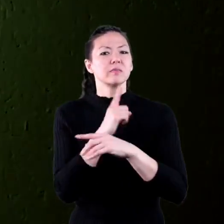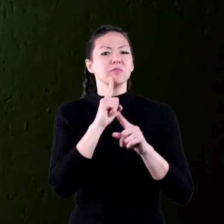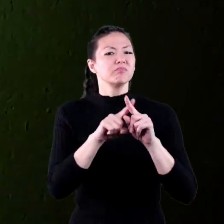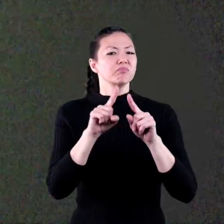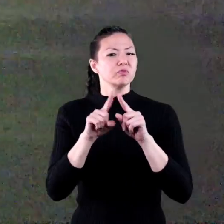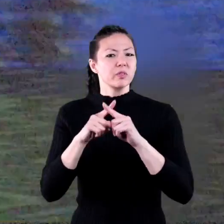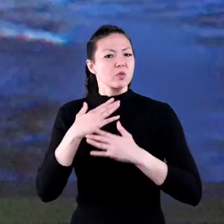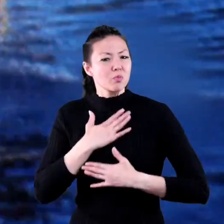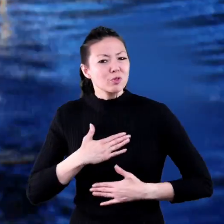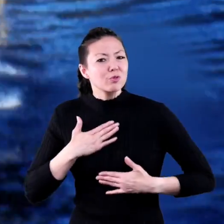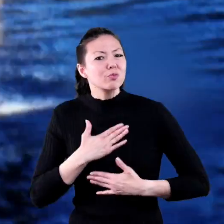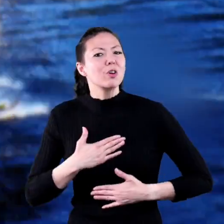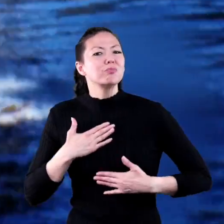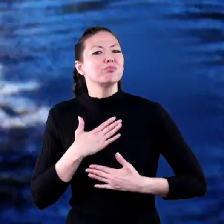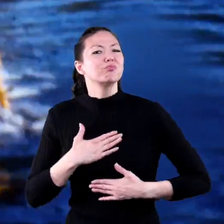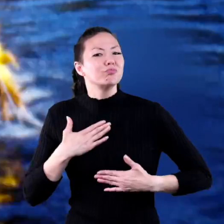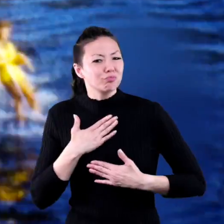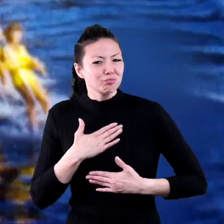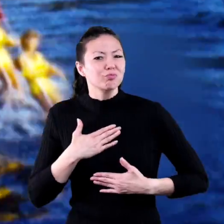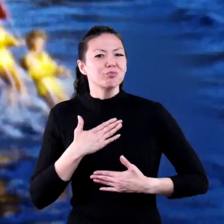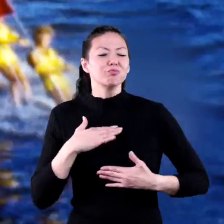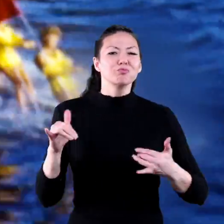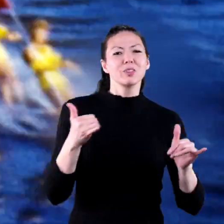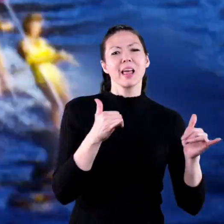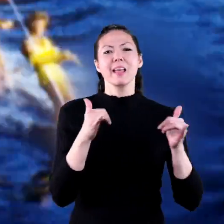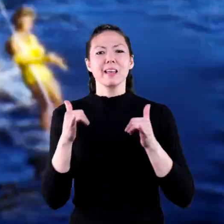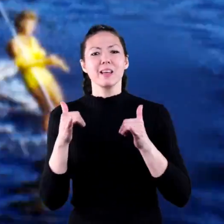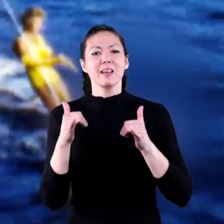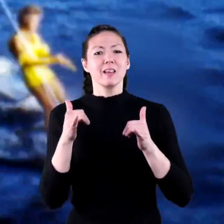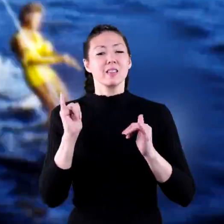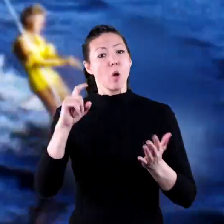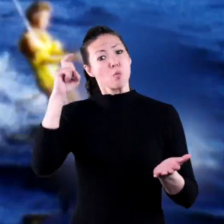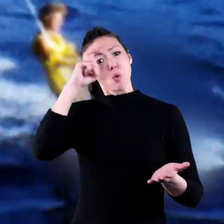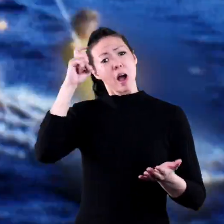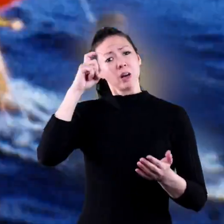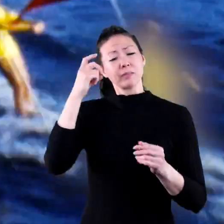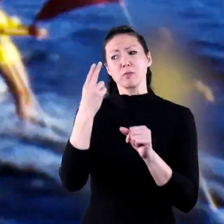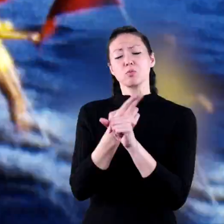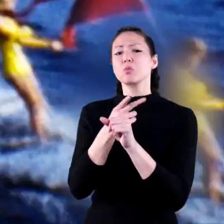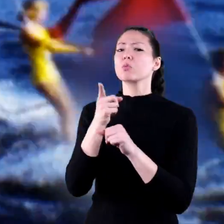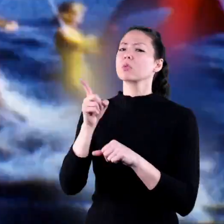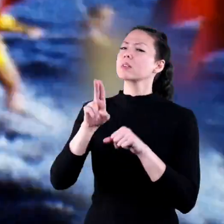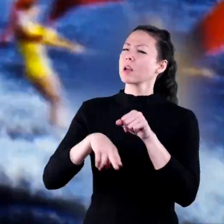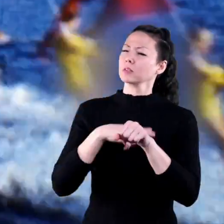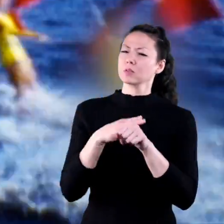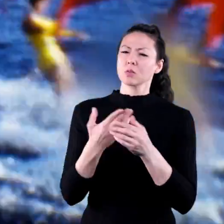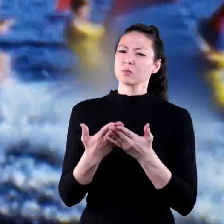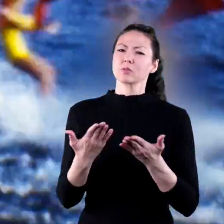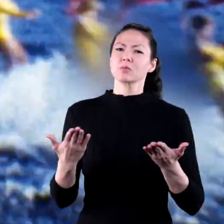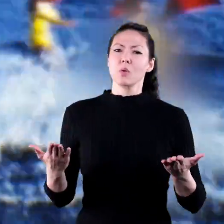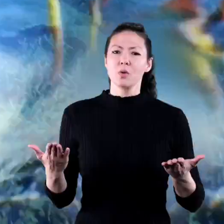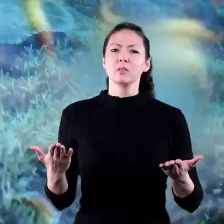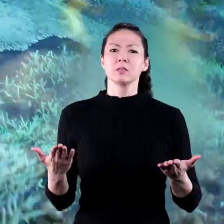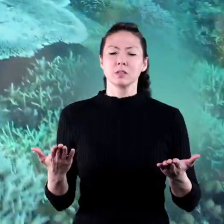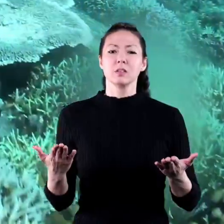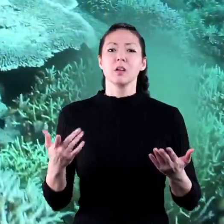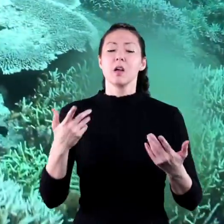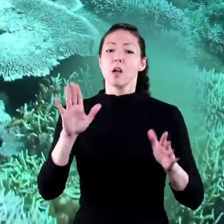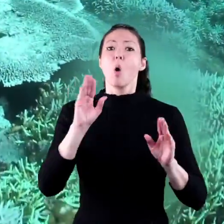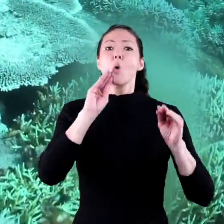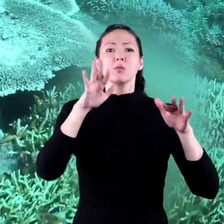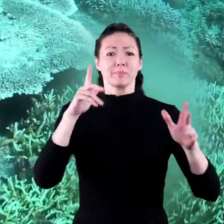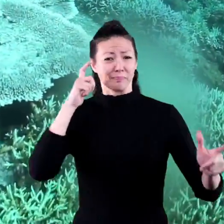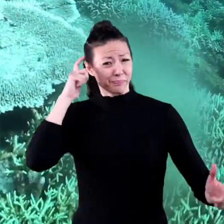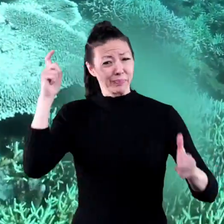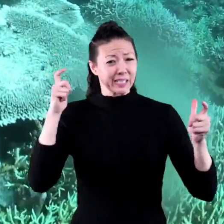and provide areas for recreation. This is a wise use of a natural resource. The